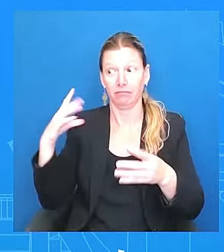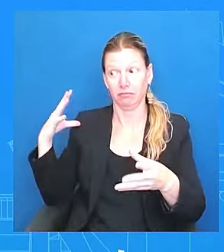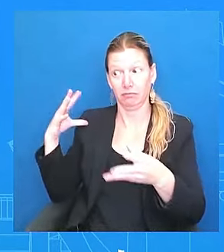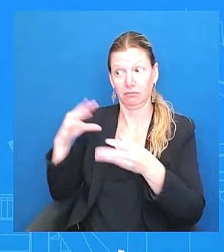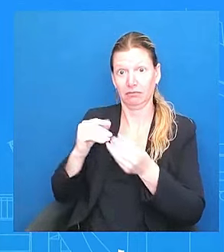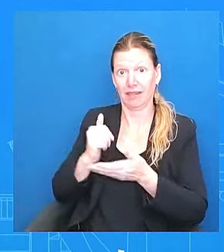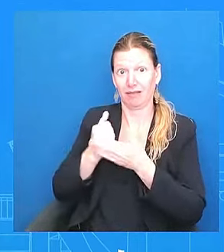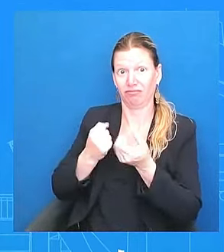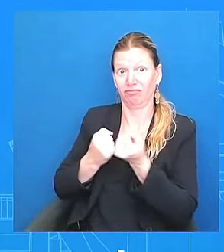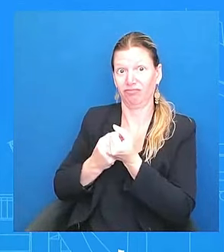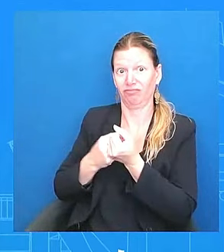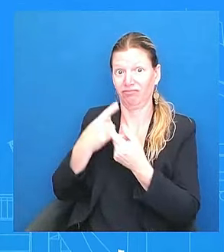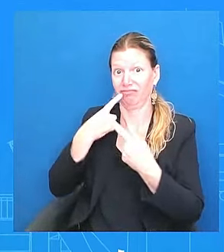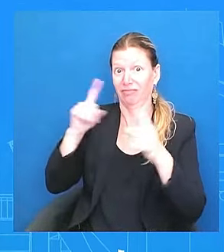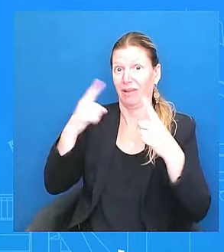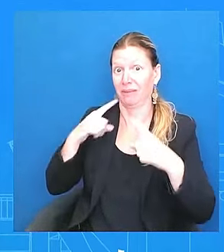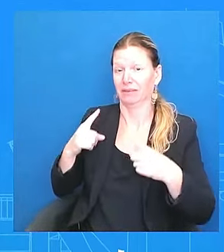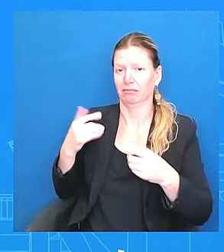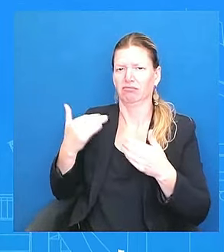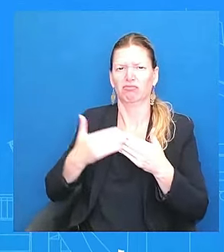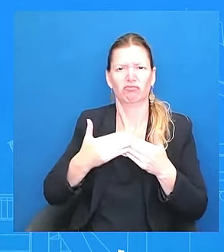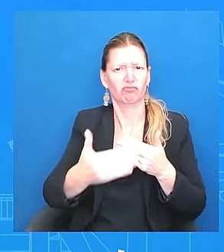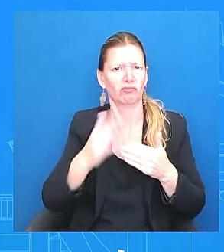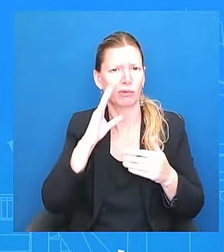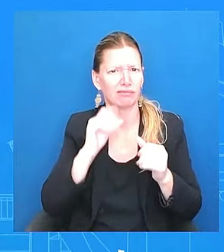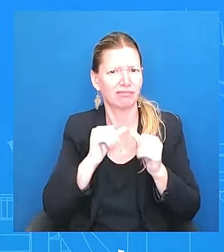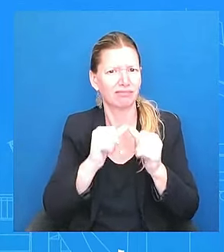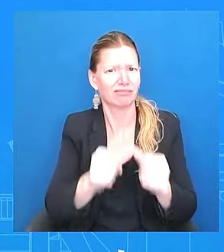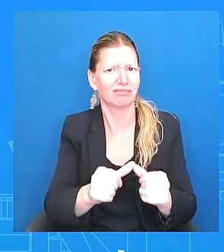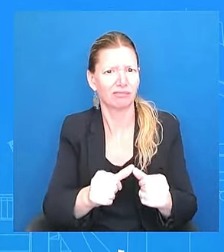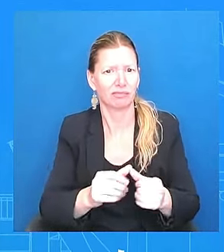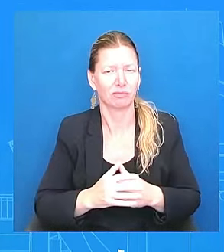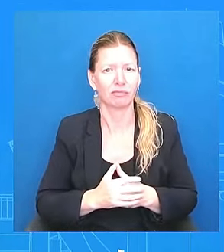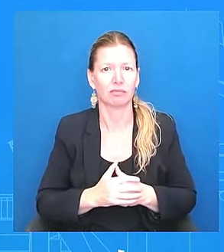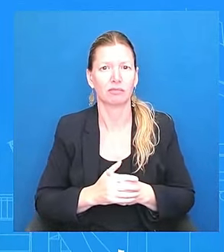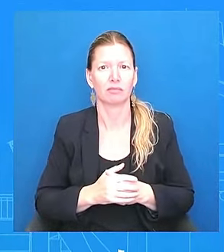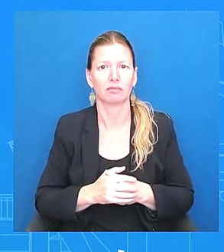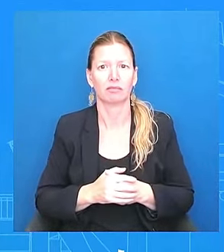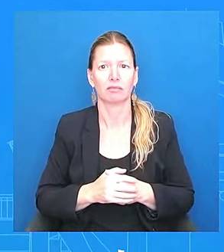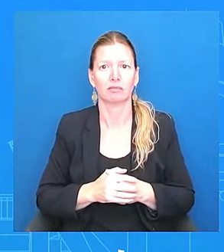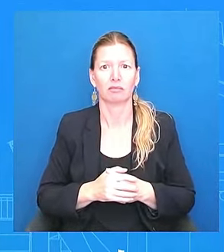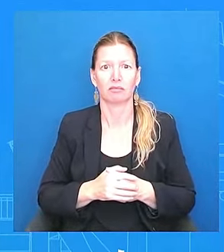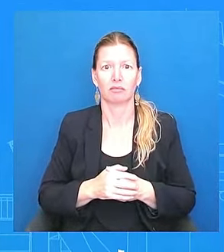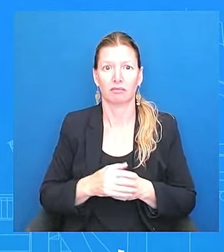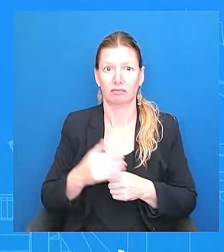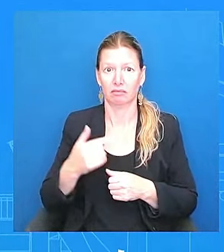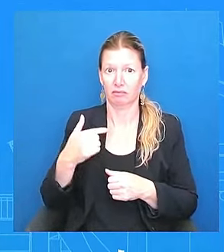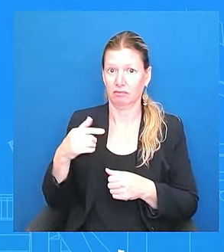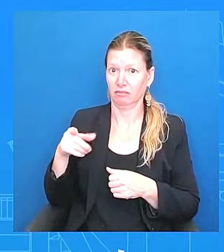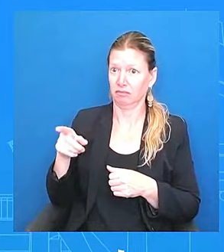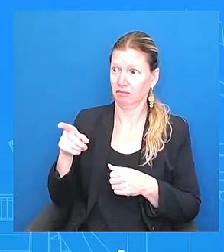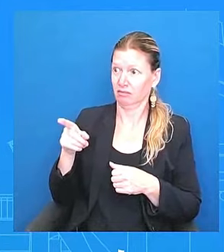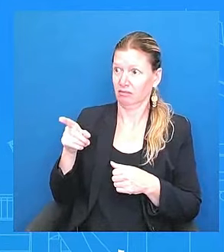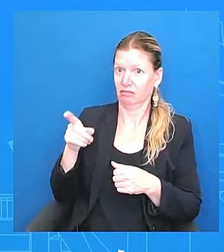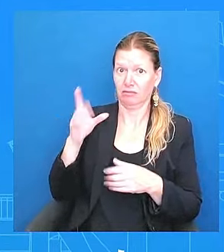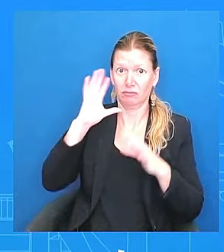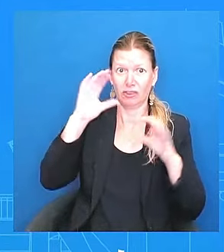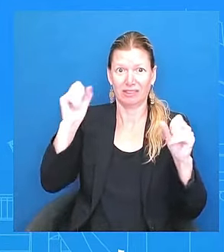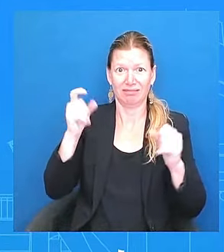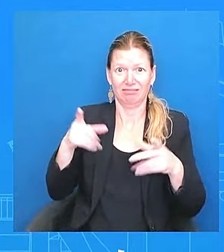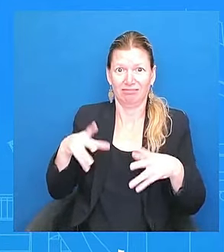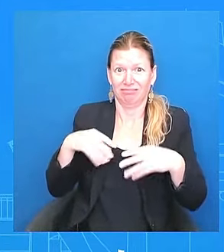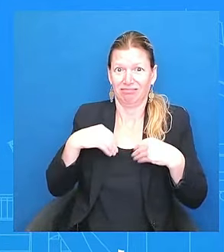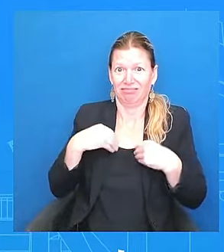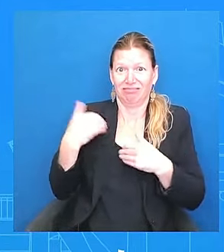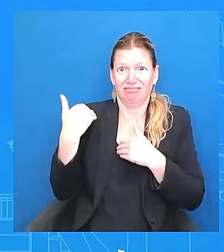you know, disagree on him not taking this head on. I mean, talking, going, being in North Carolina and taking that head